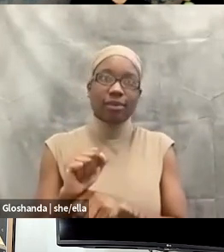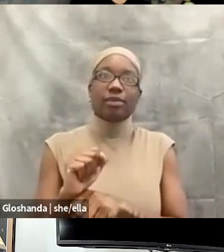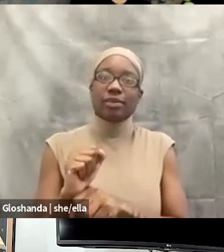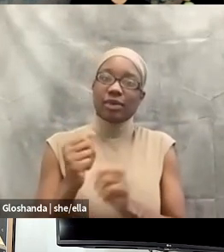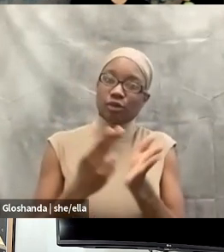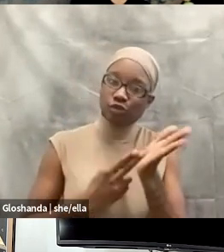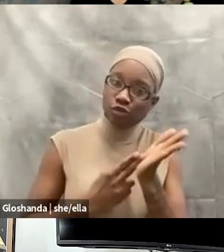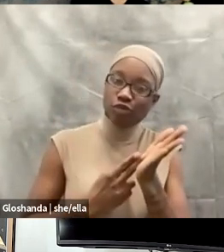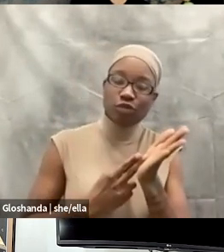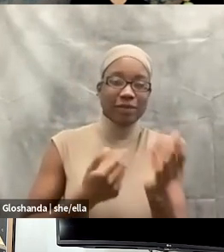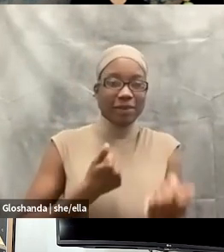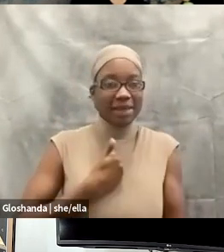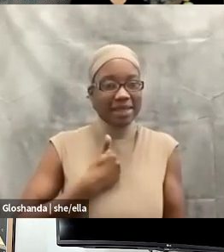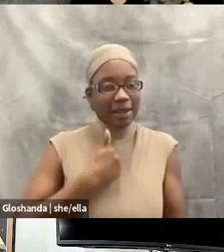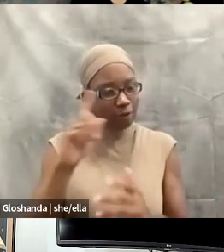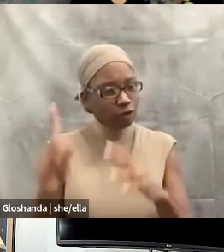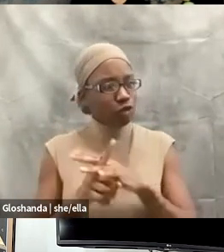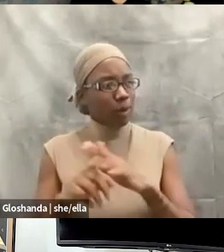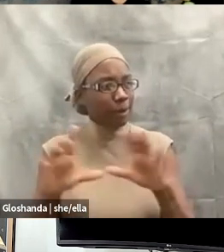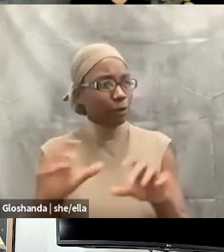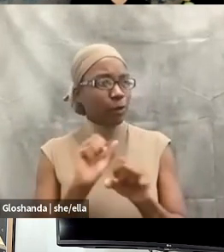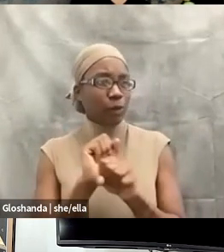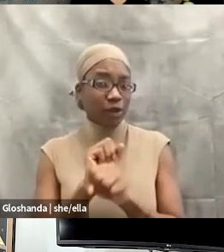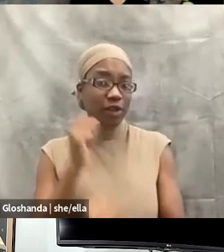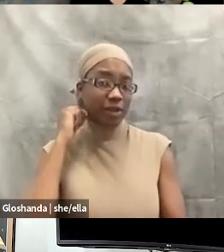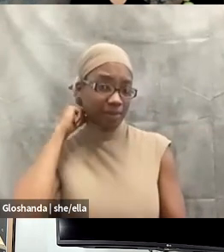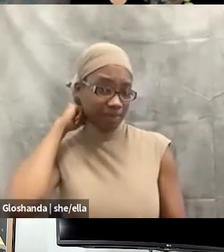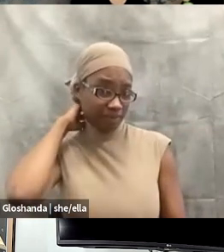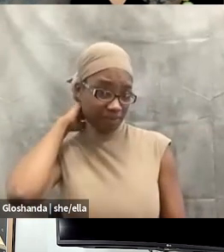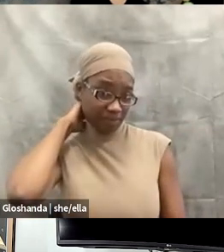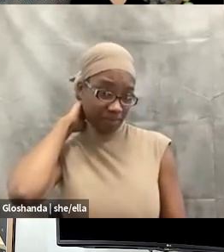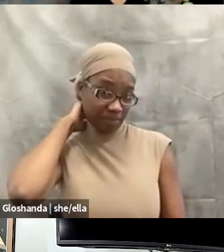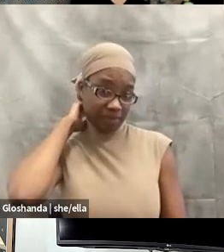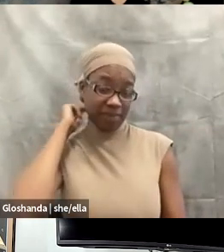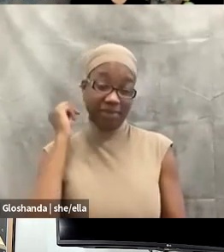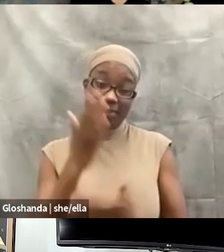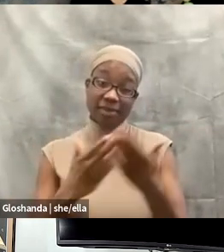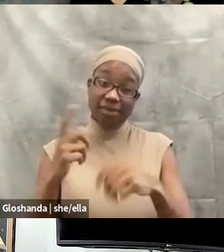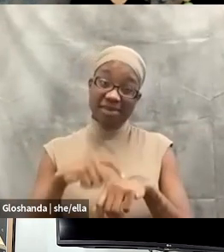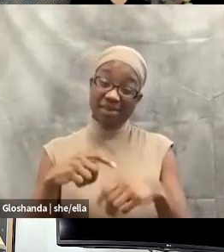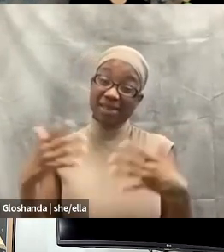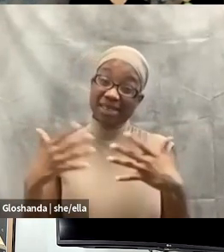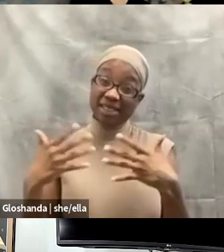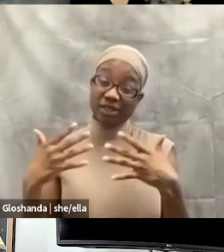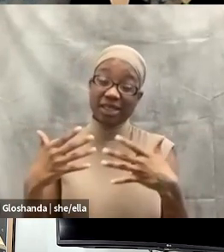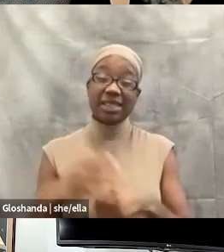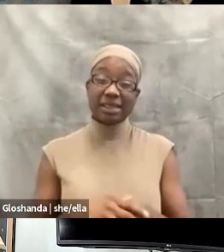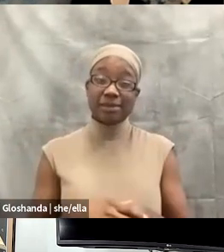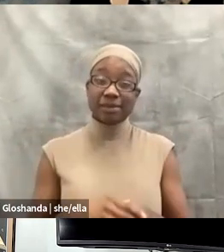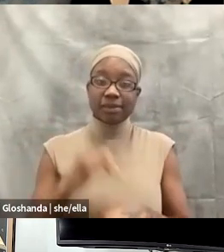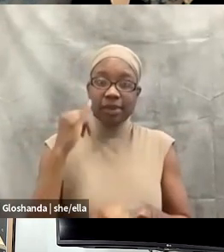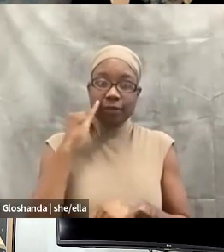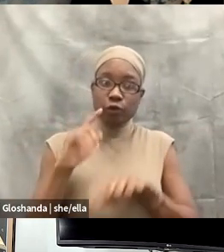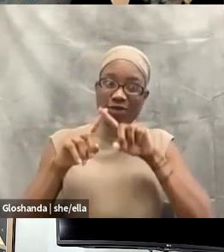and show up and do the work. And sometimes it is scary because you, you know, if you're relying on that income